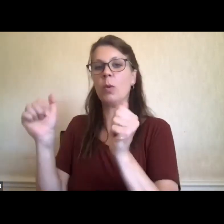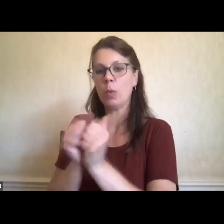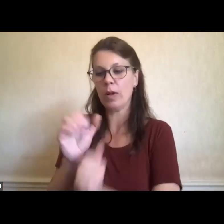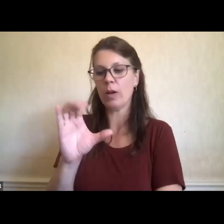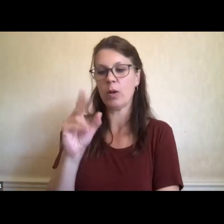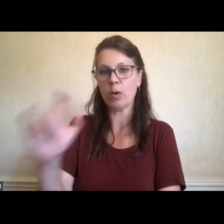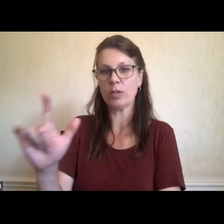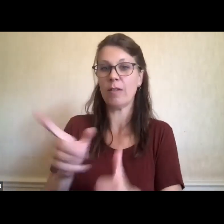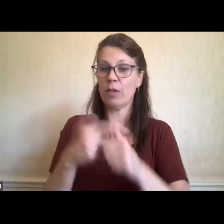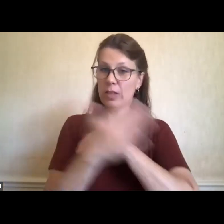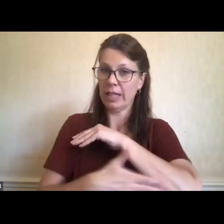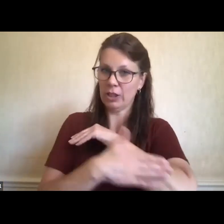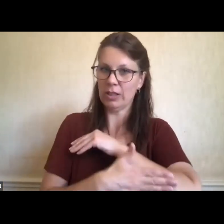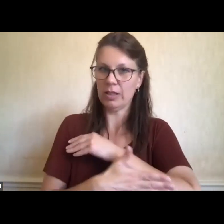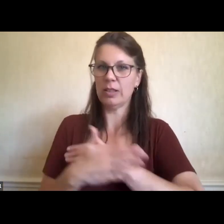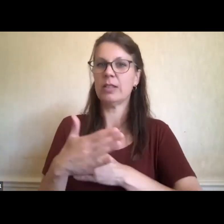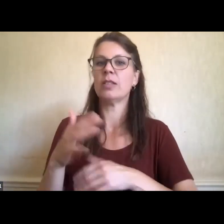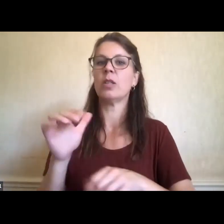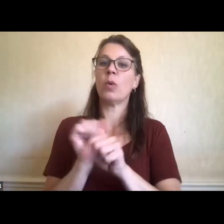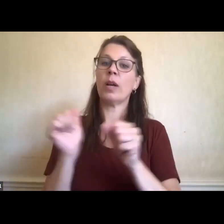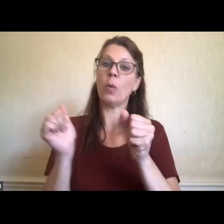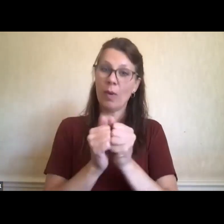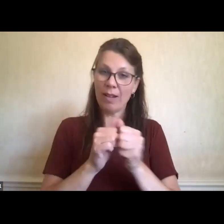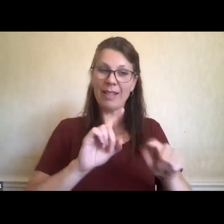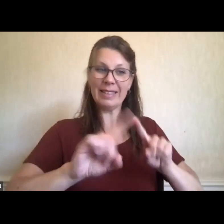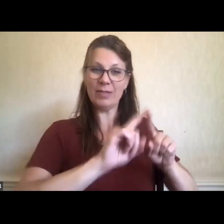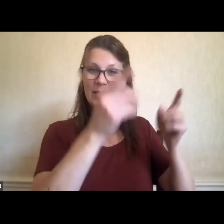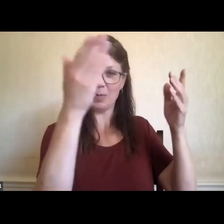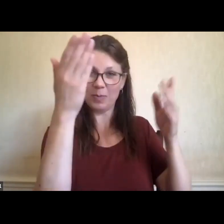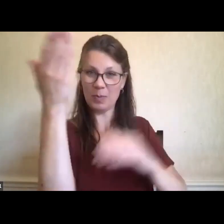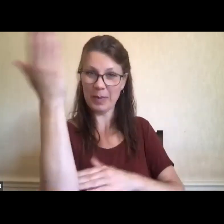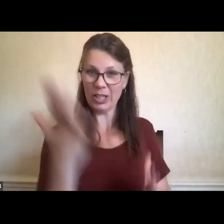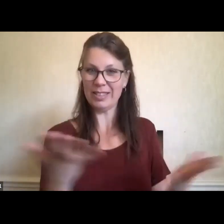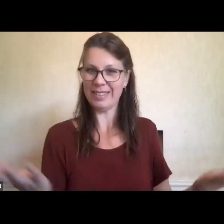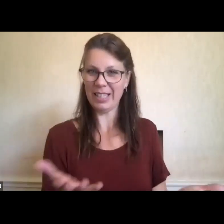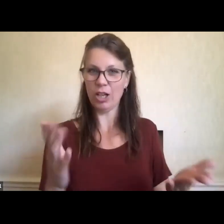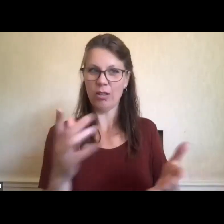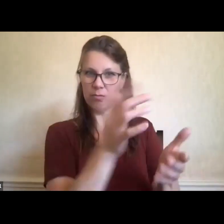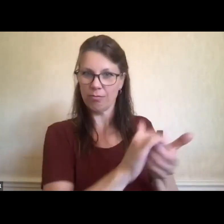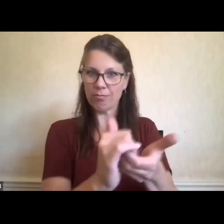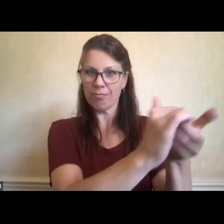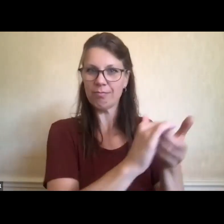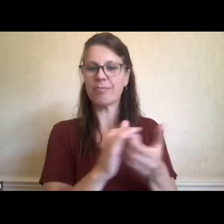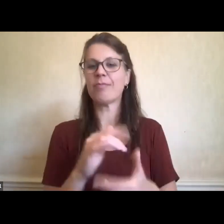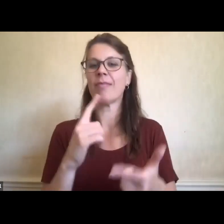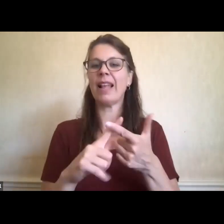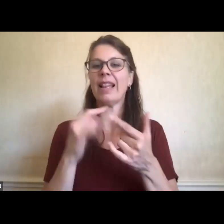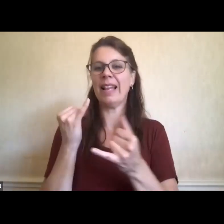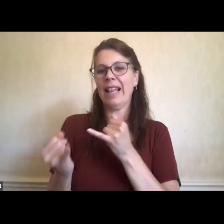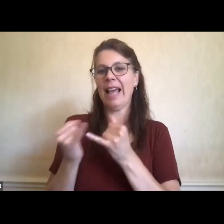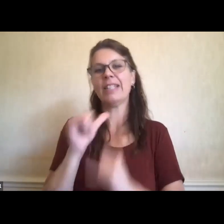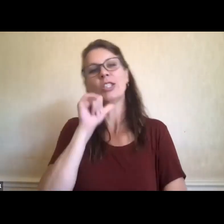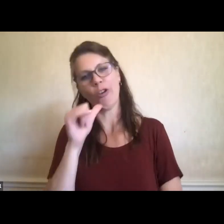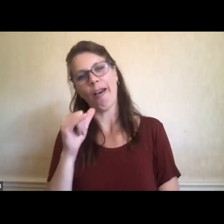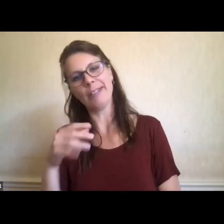so working with Christine, working with Frank. And last but not least, we have Corey Douglas with us. Corey